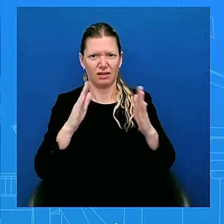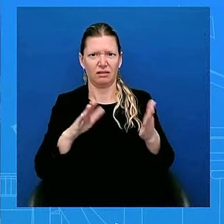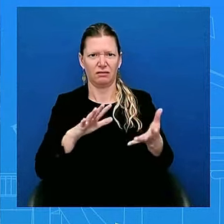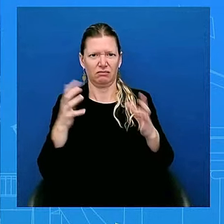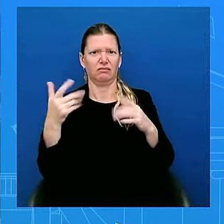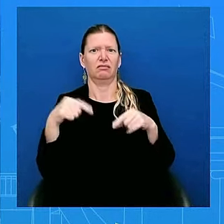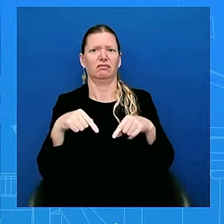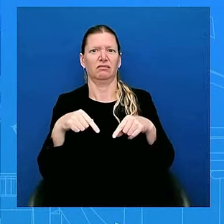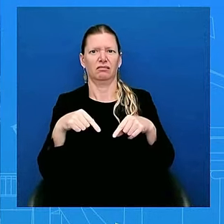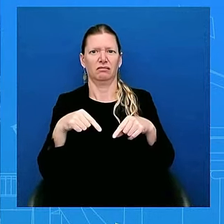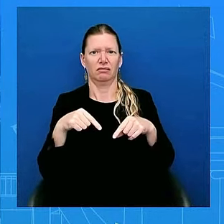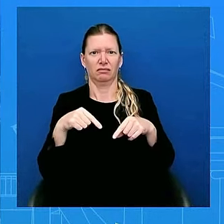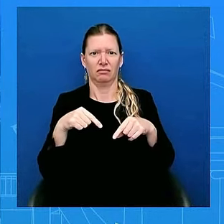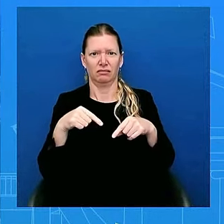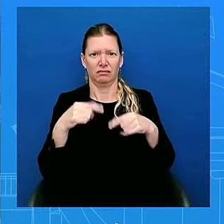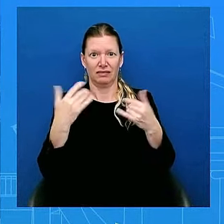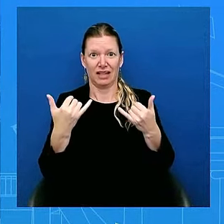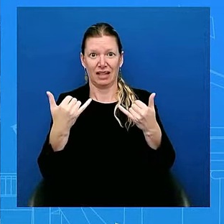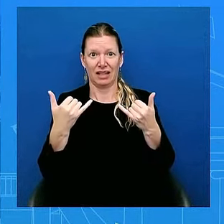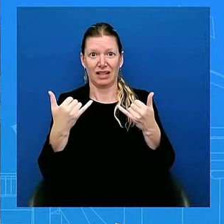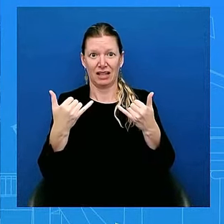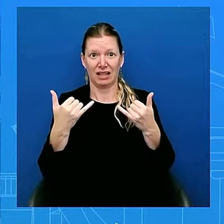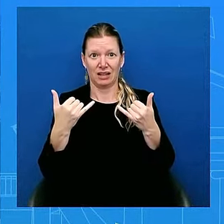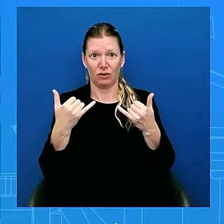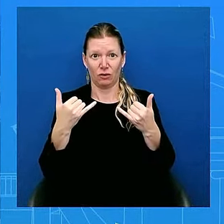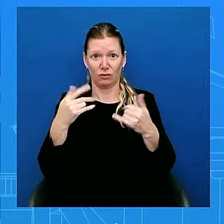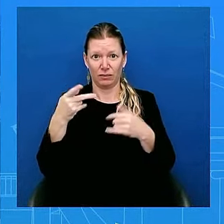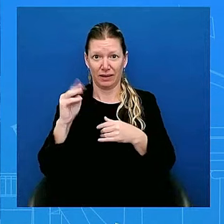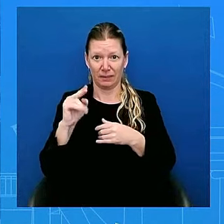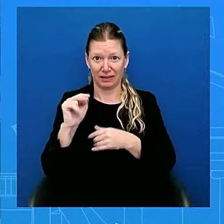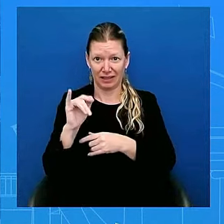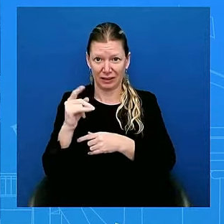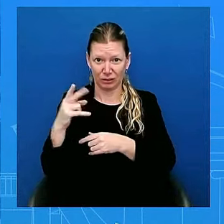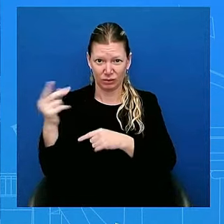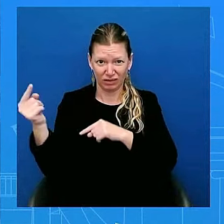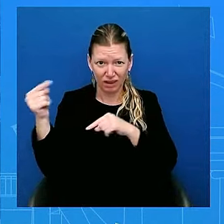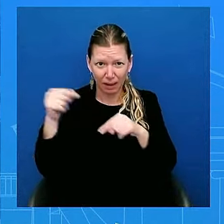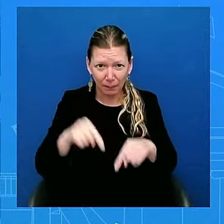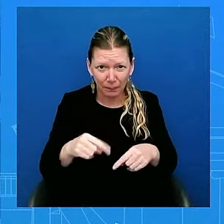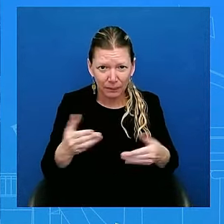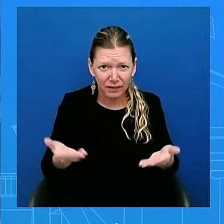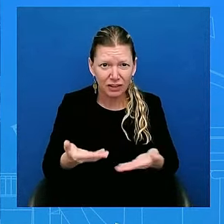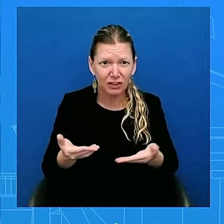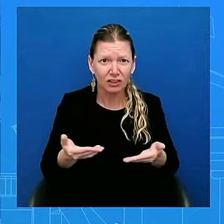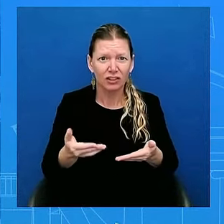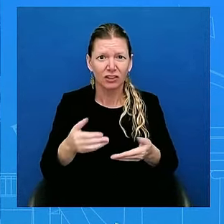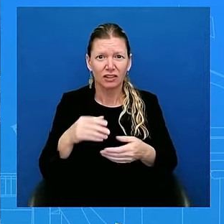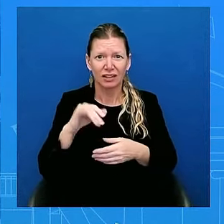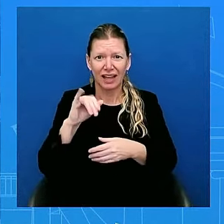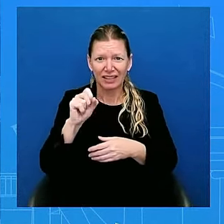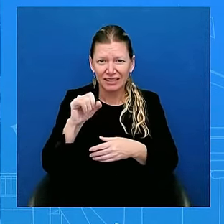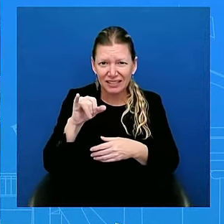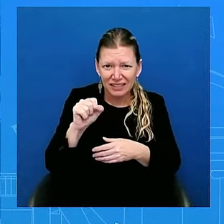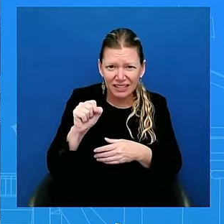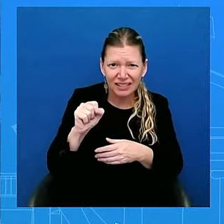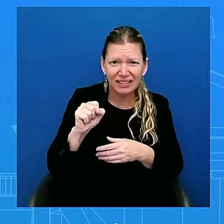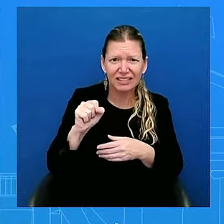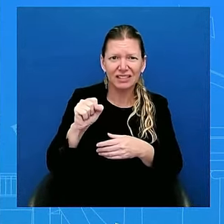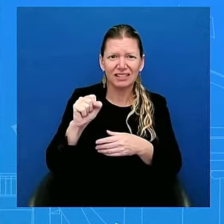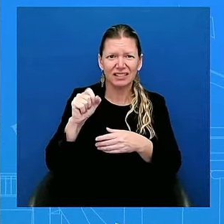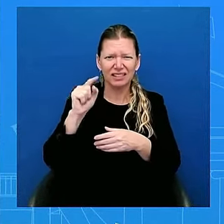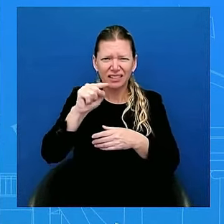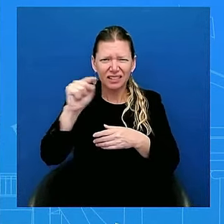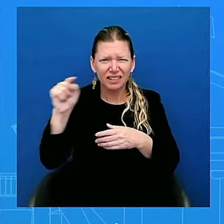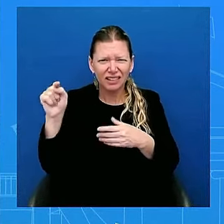ICC found a reasonable ground to indict him as a war criminal, and 70 percent of Israelis want him to step down. So, look, I can't speak